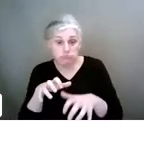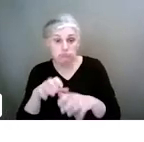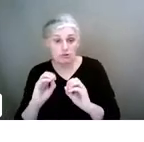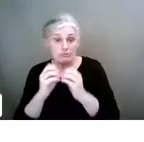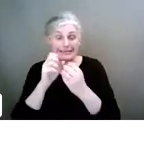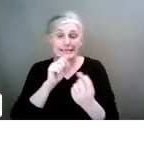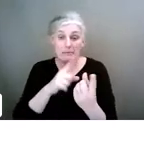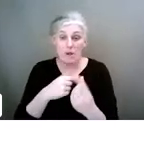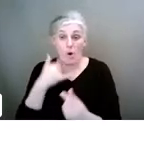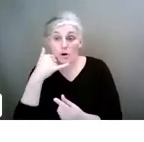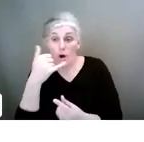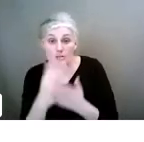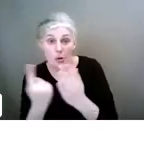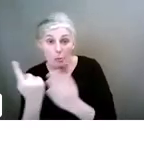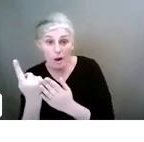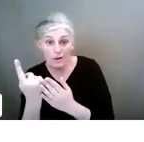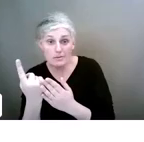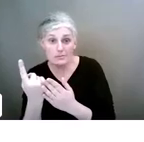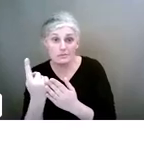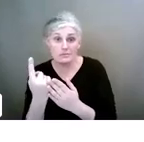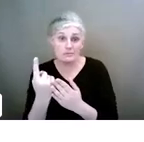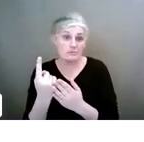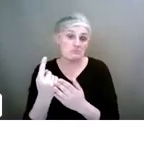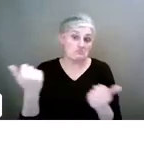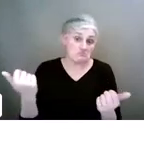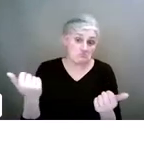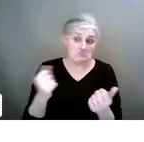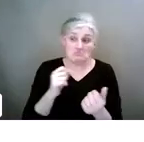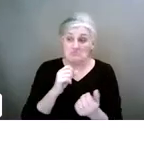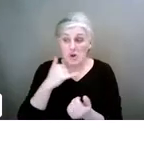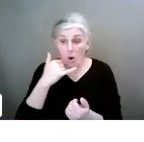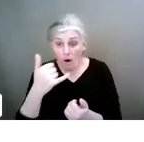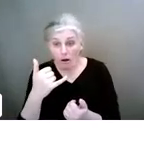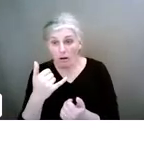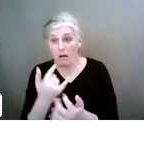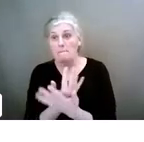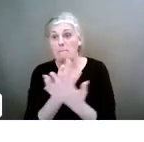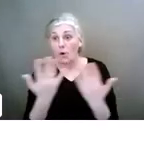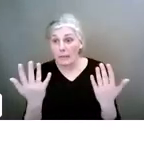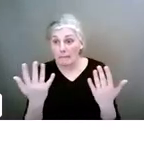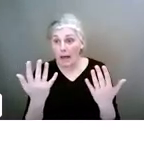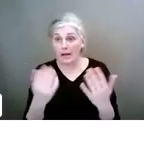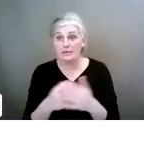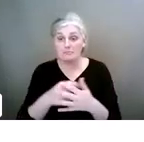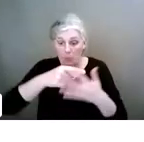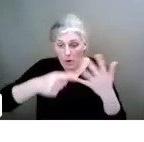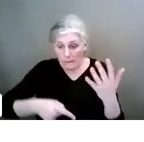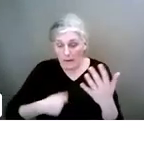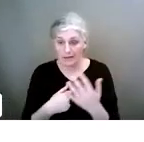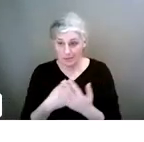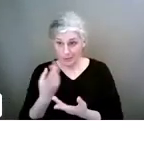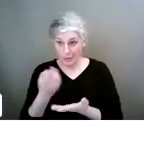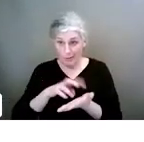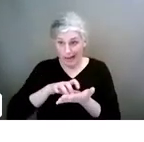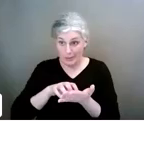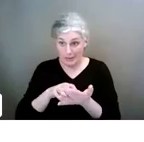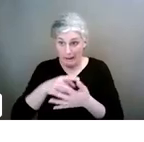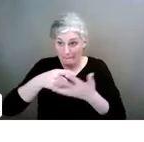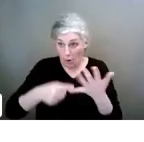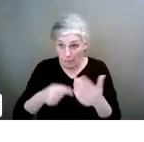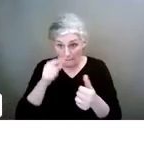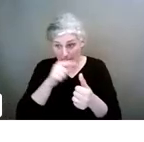Call someone. Hey Siri, call. You know? Multiply. It does a calculation for you. Hey Siri, multiply this.